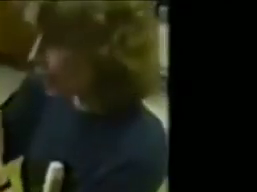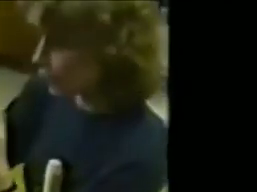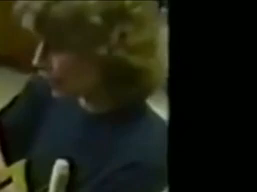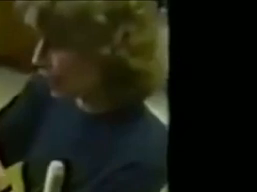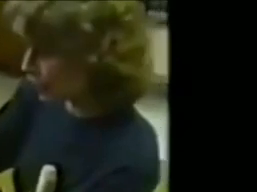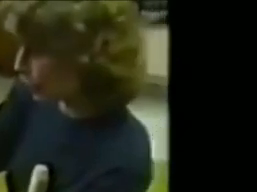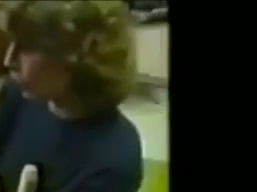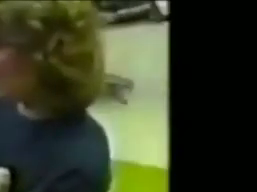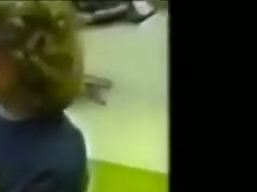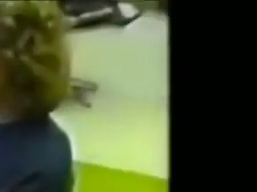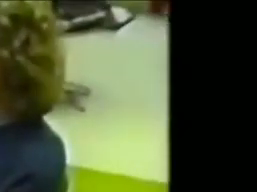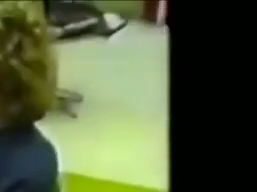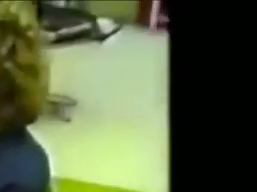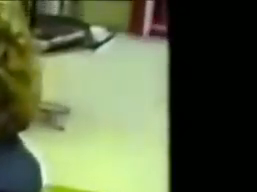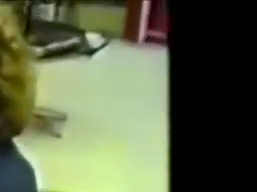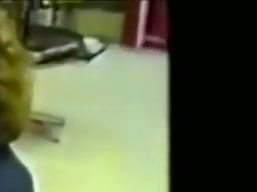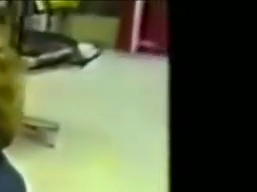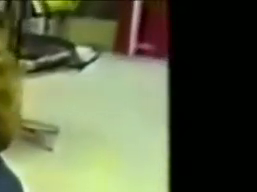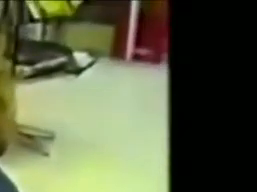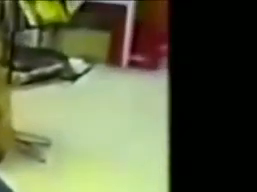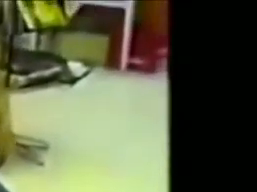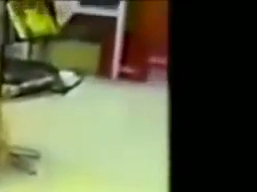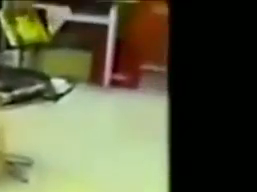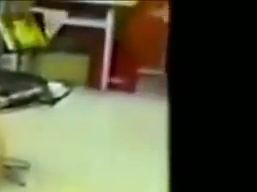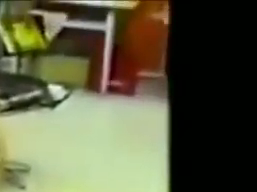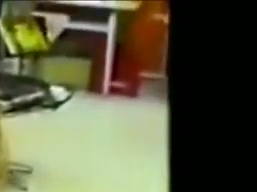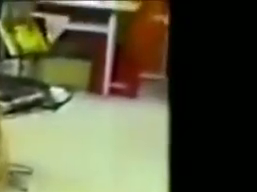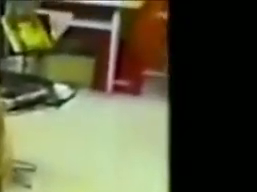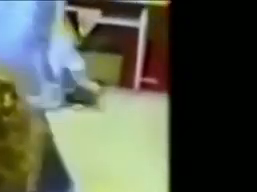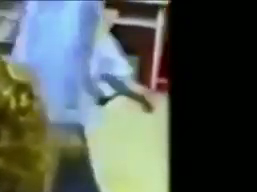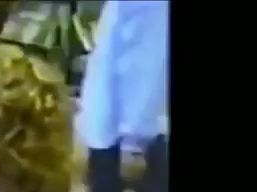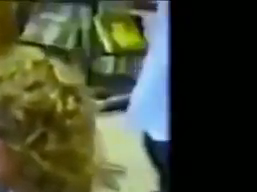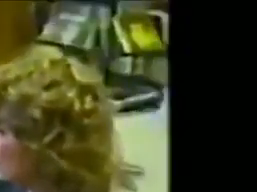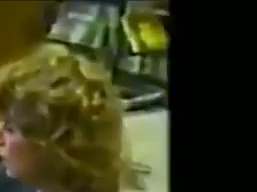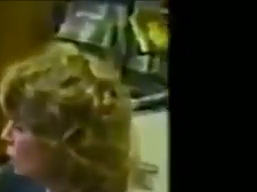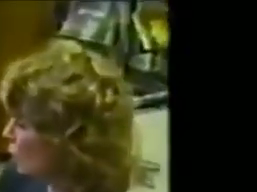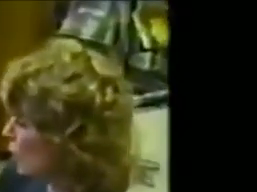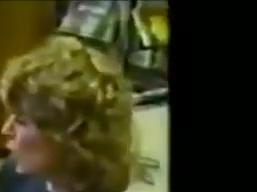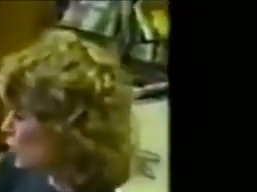That's the end of that. Yeah, because I had to leave it apart when I could play.